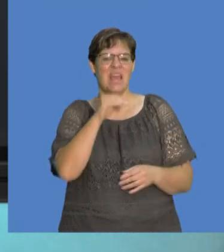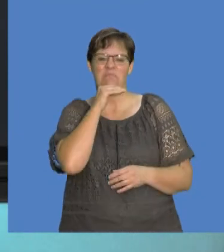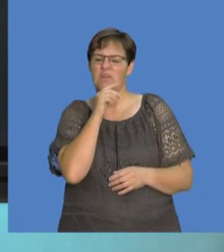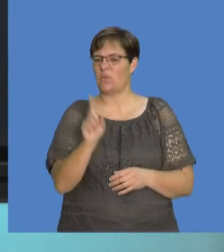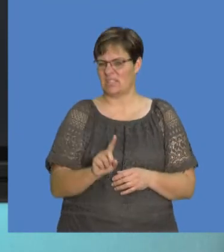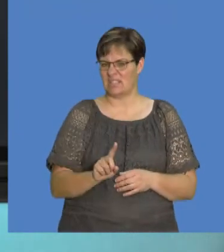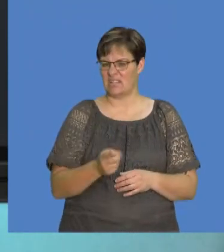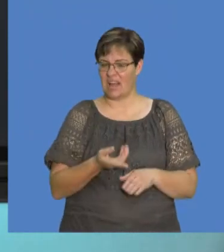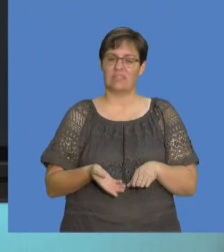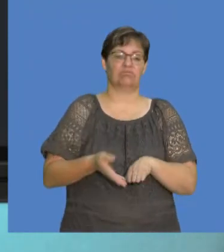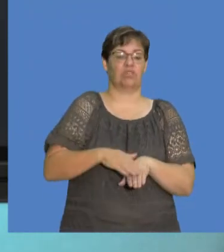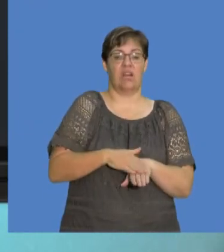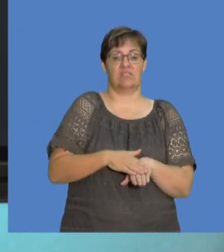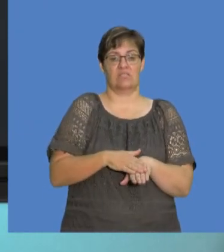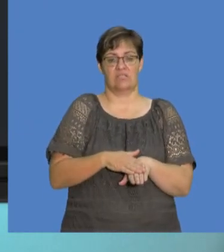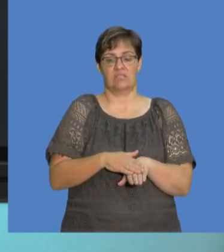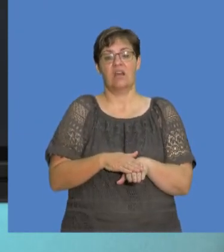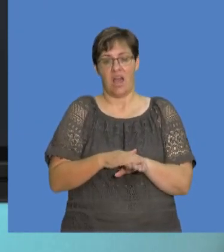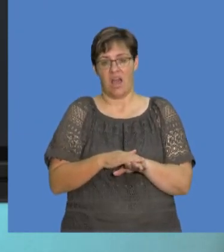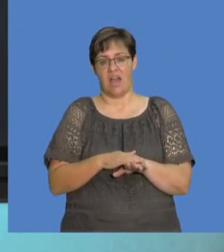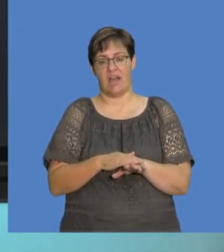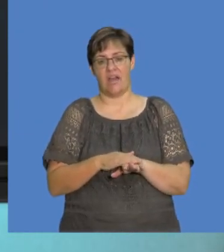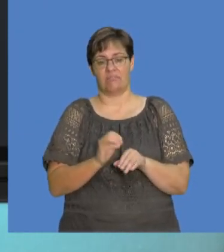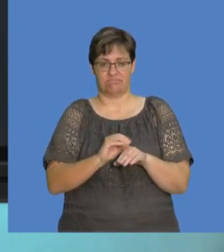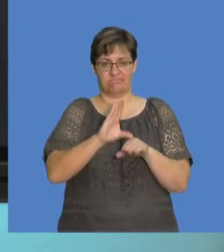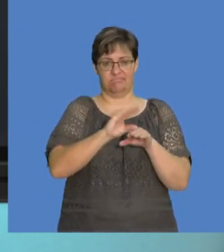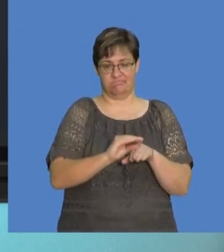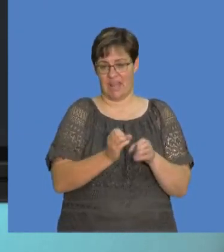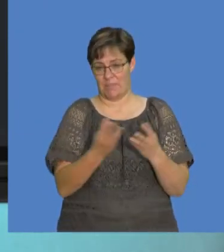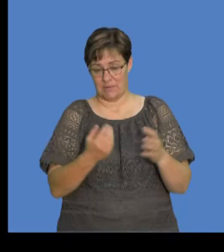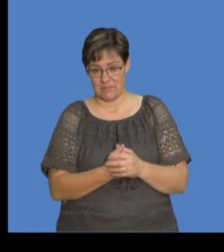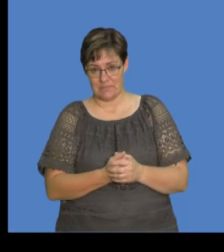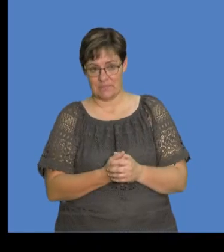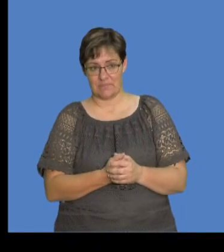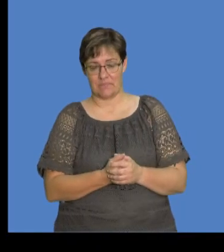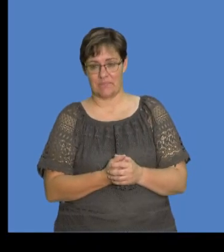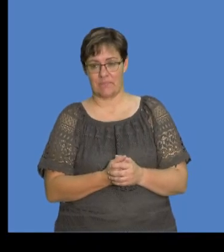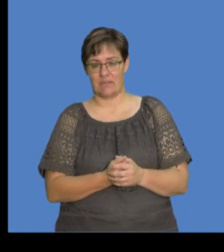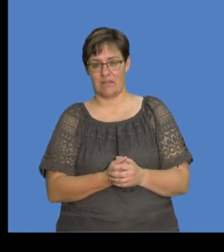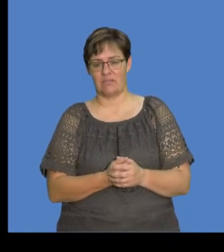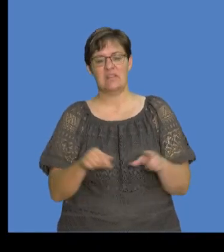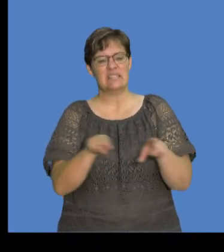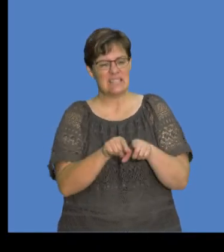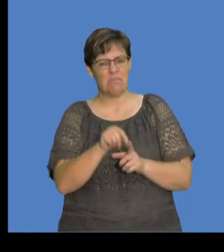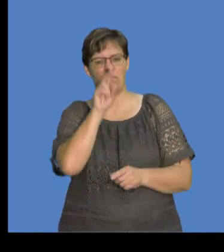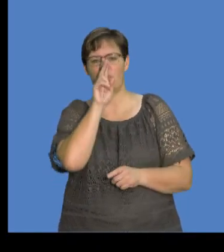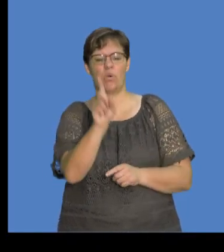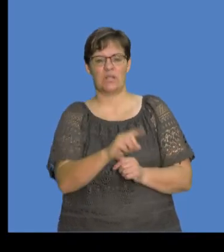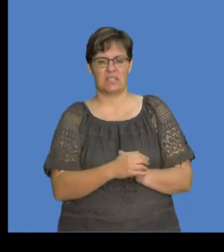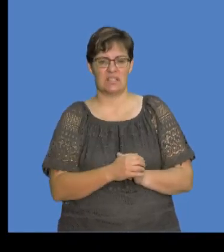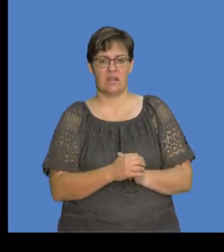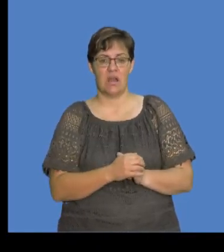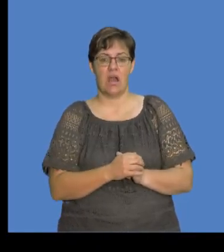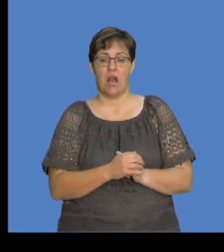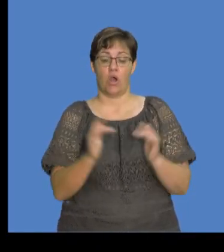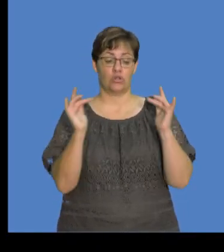what it means when we say that charge is actually quantized. Right? So we also looked at, you